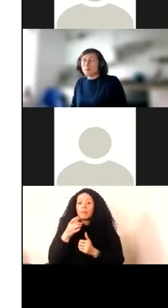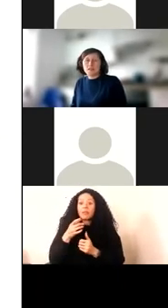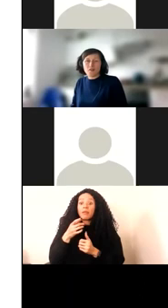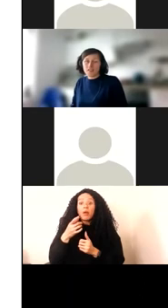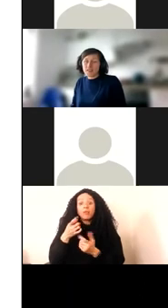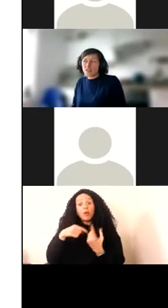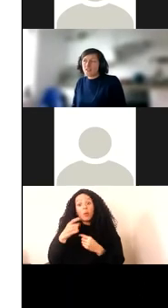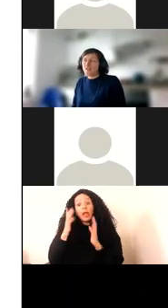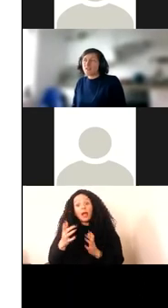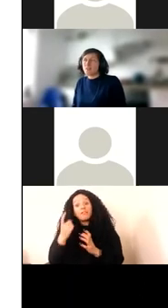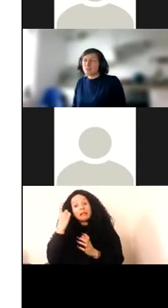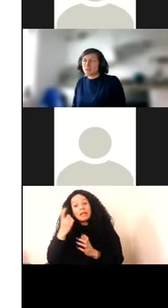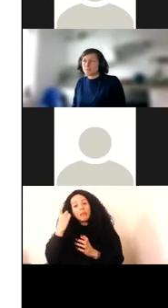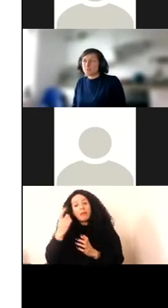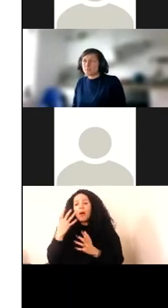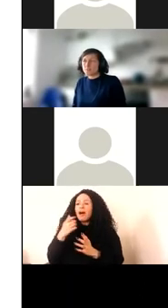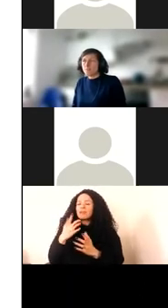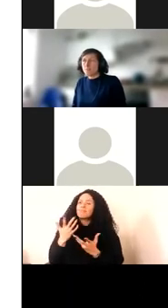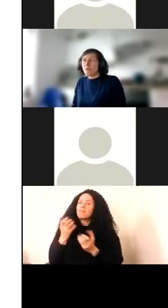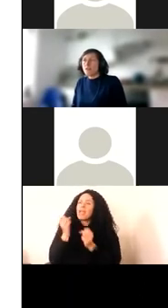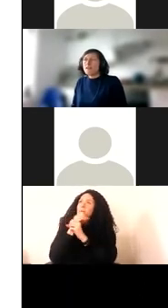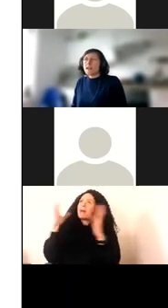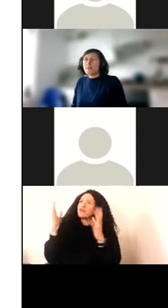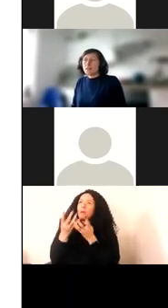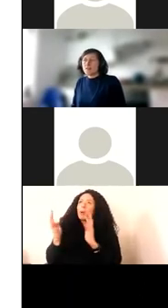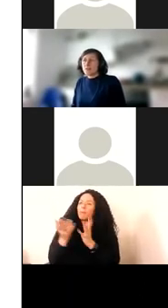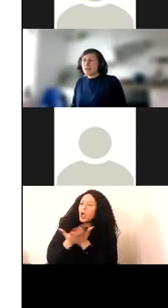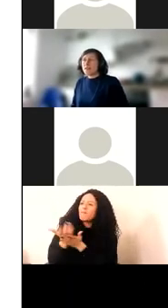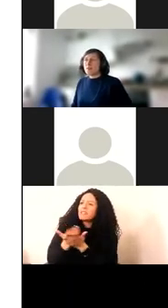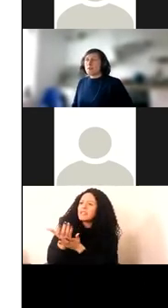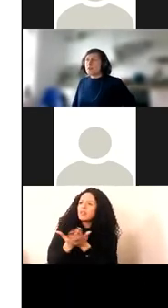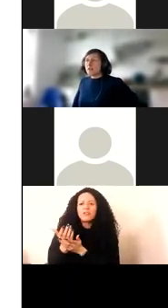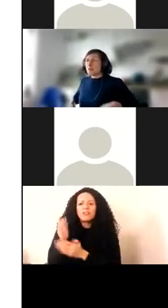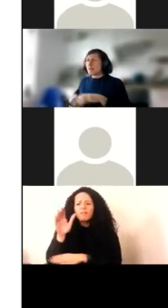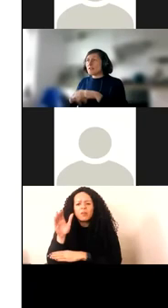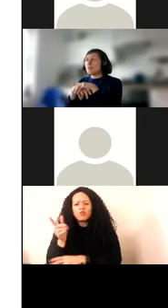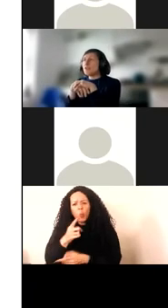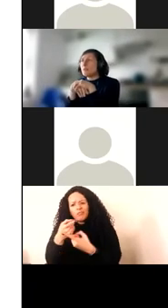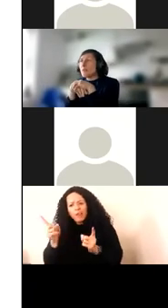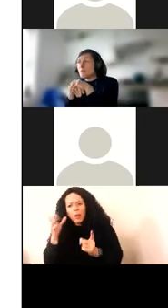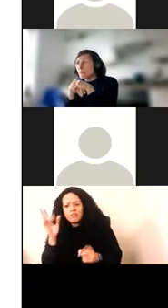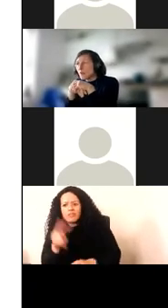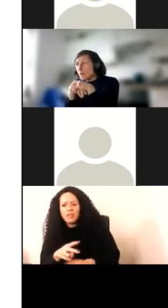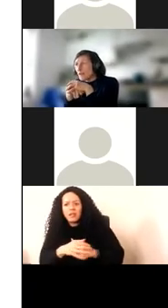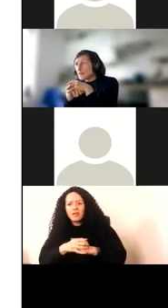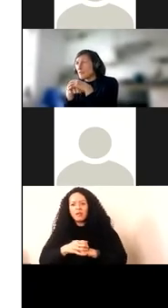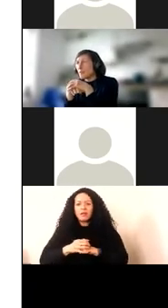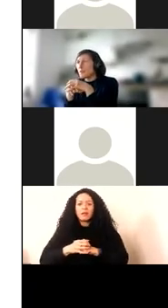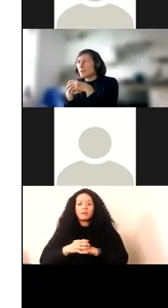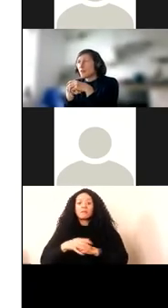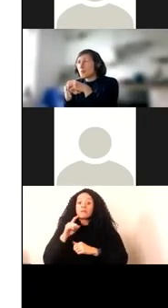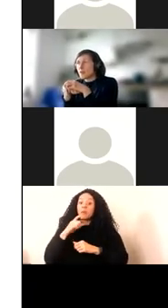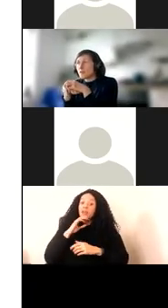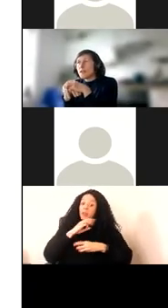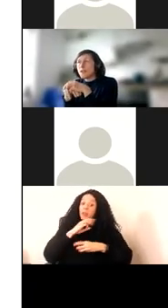public conversations in the future. The ever given is that when a museum or institution of memory acquires and